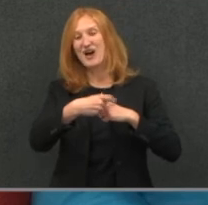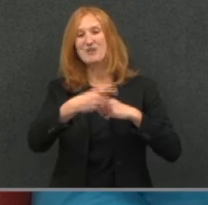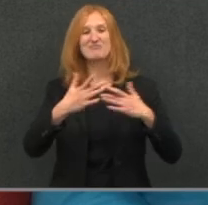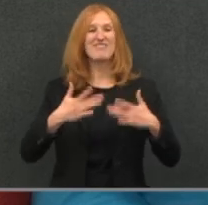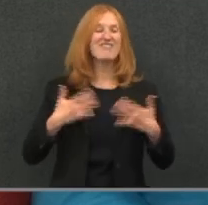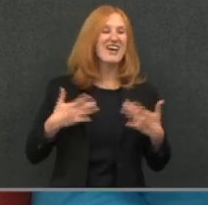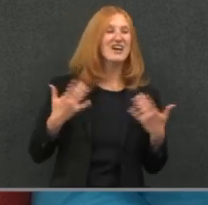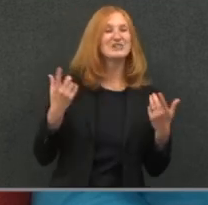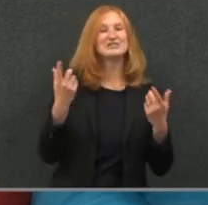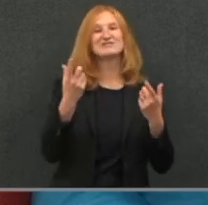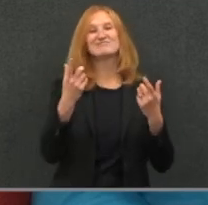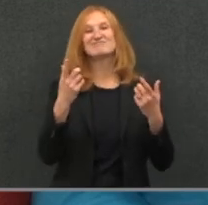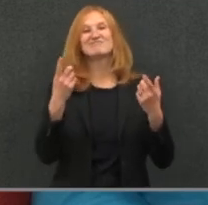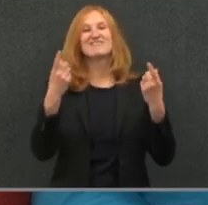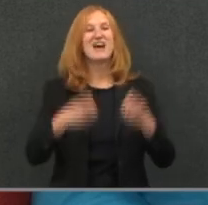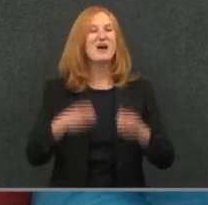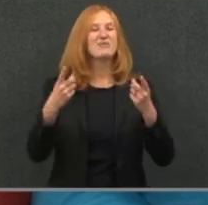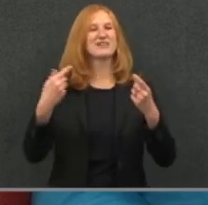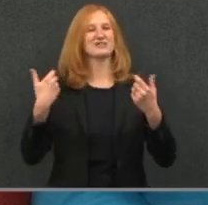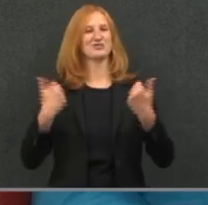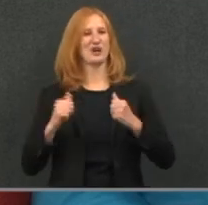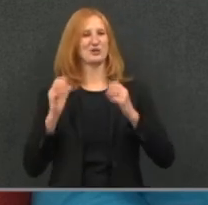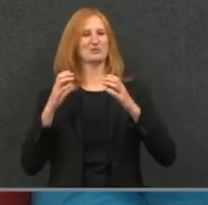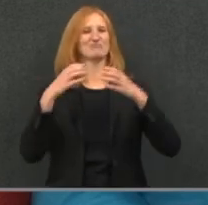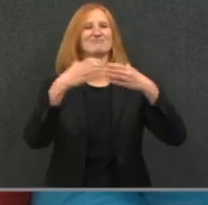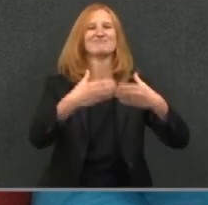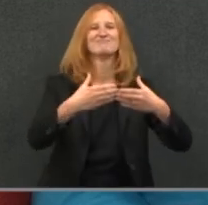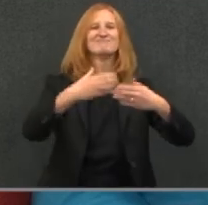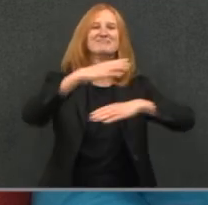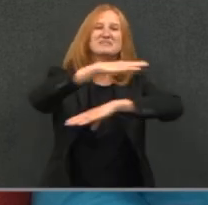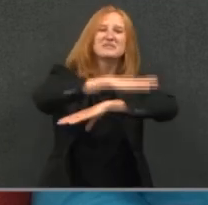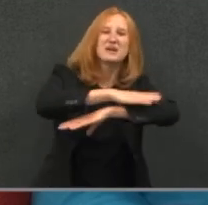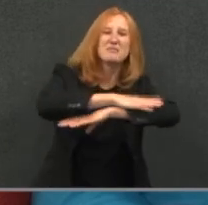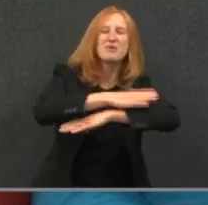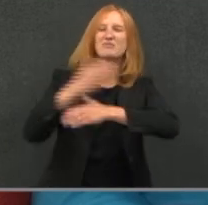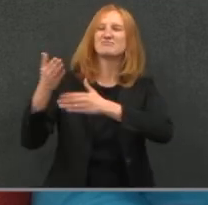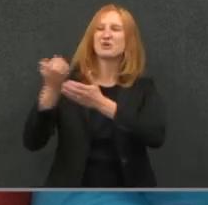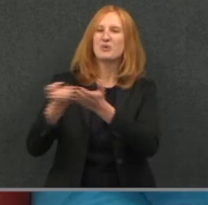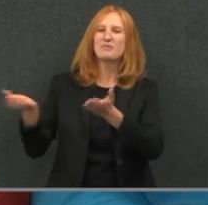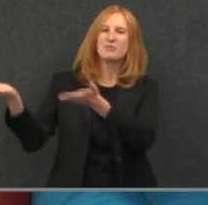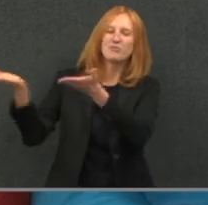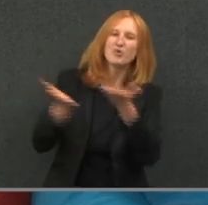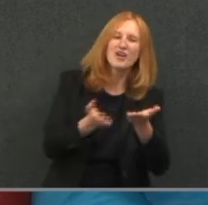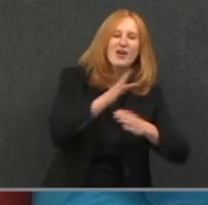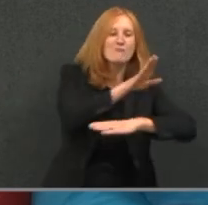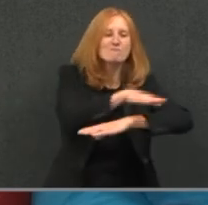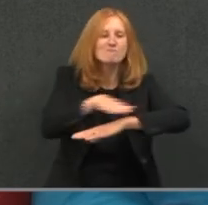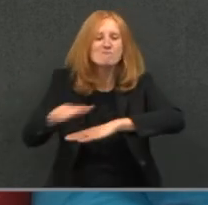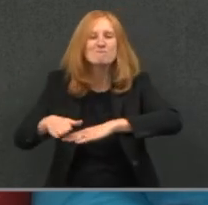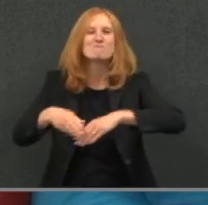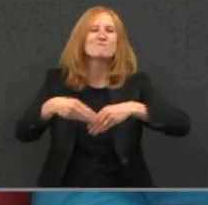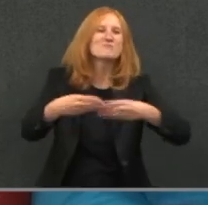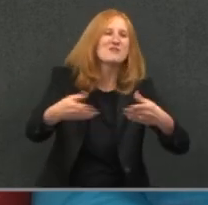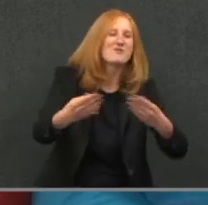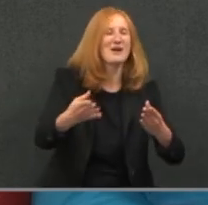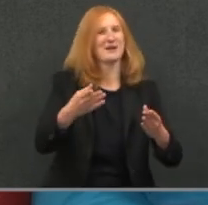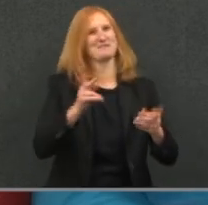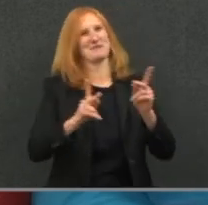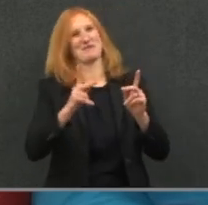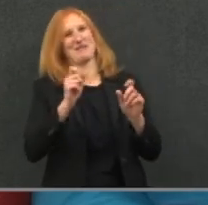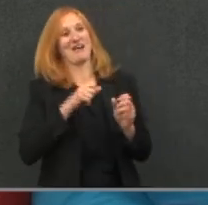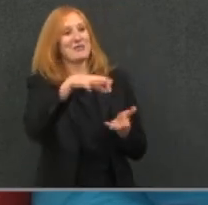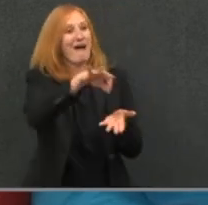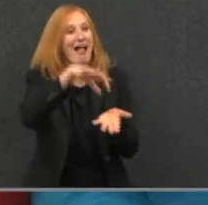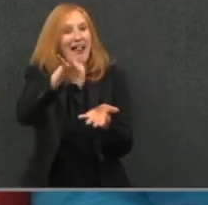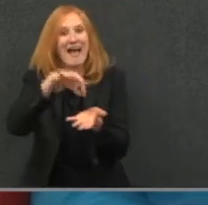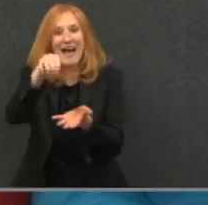in the community, we try to have a presence there. We set up a table. We bring out the equipment, some giveaways. Everybody loves to giveaways. Oh, yeah.